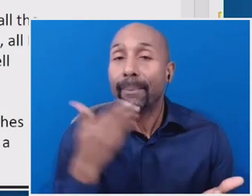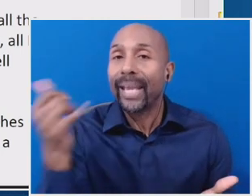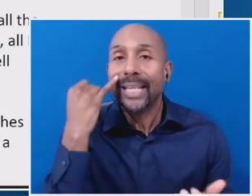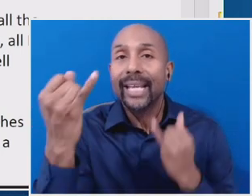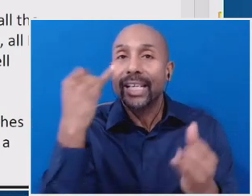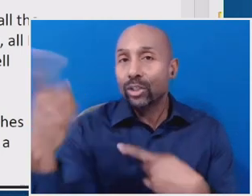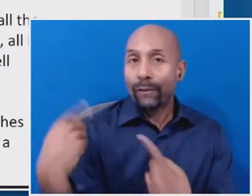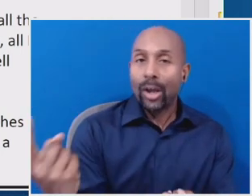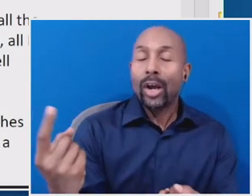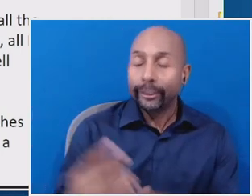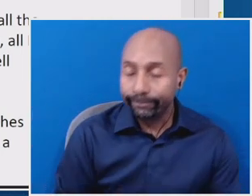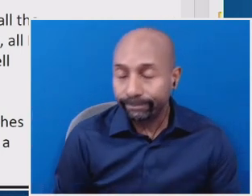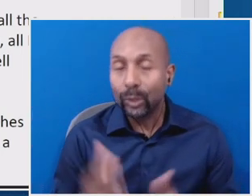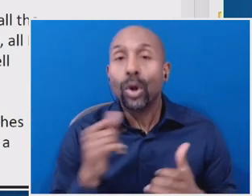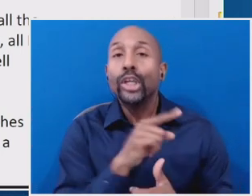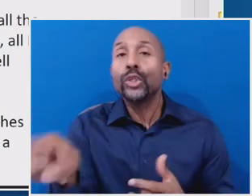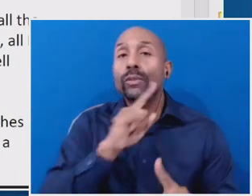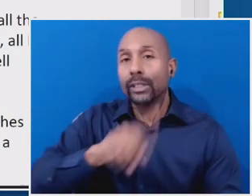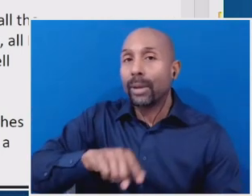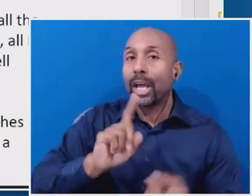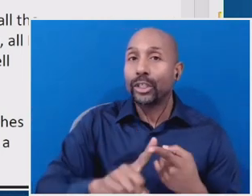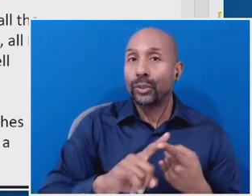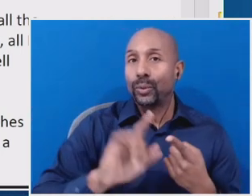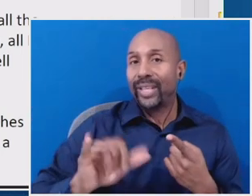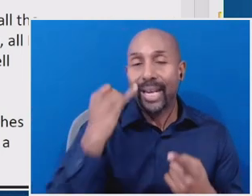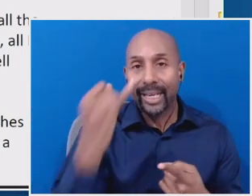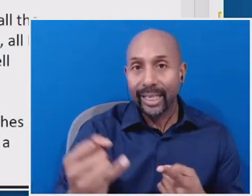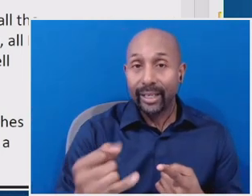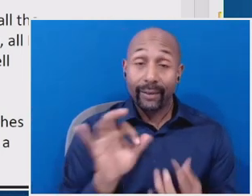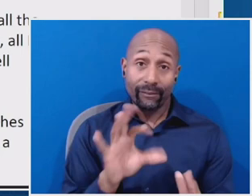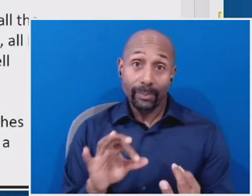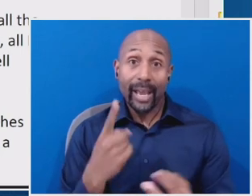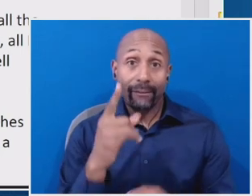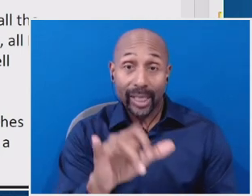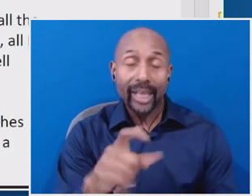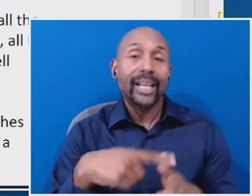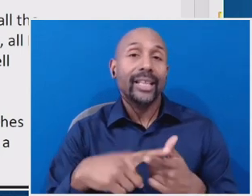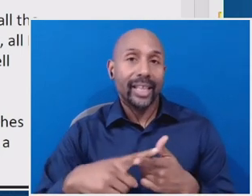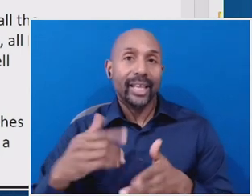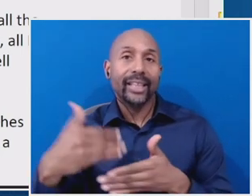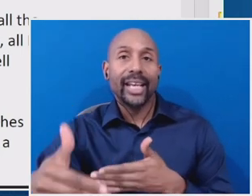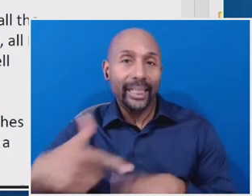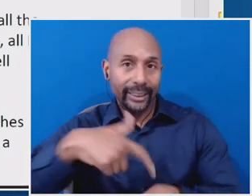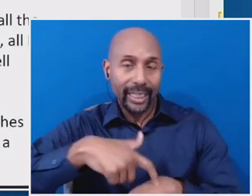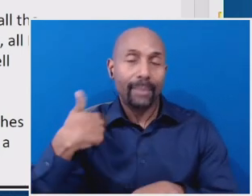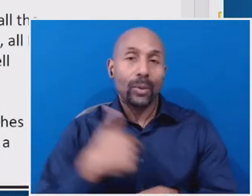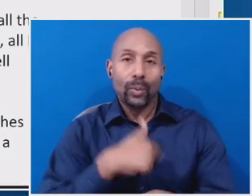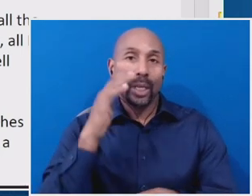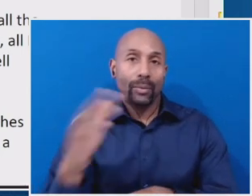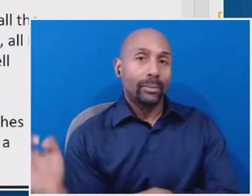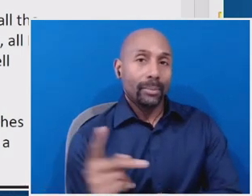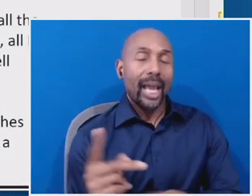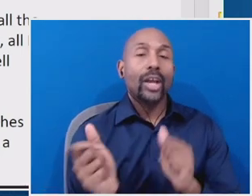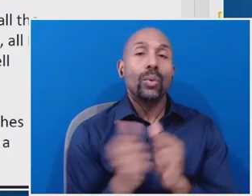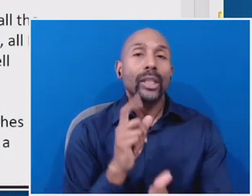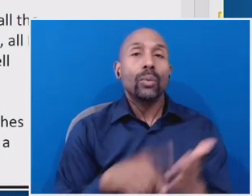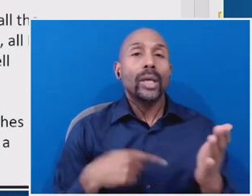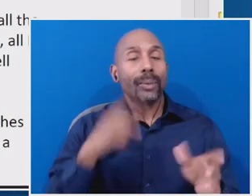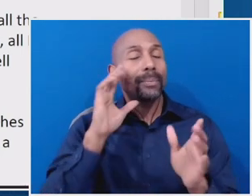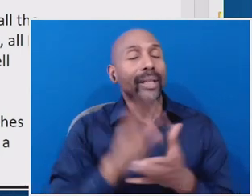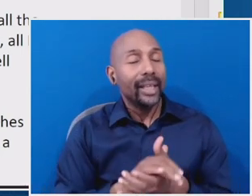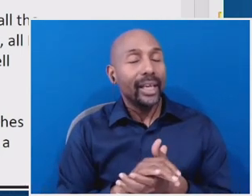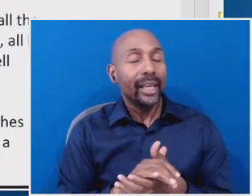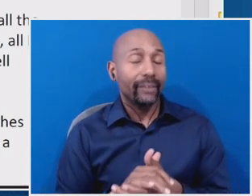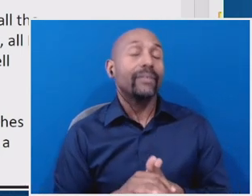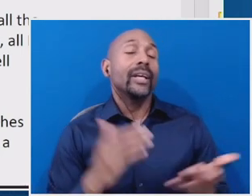and let you respond to that and give us feedback. And we'll come back in the next round, uh, with, with what we believe is both legally